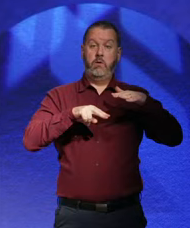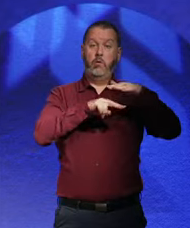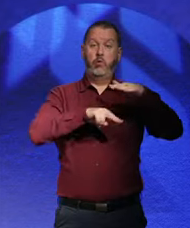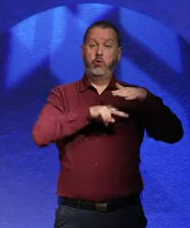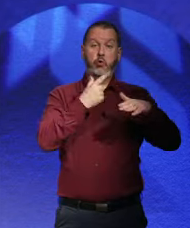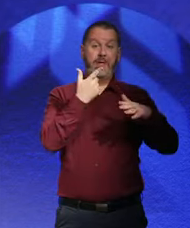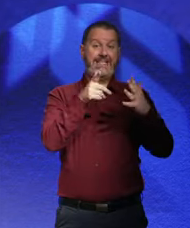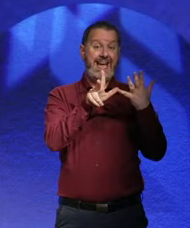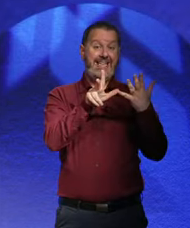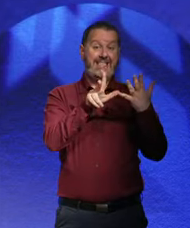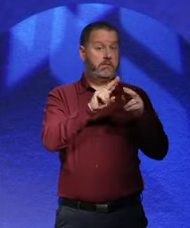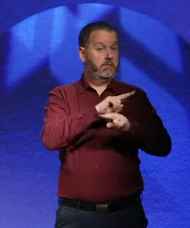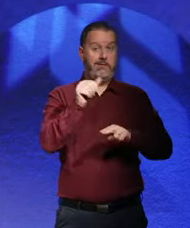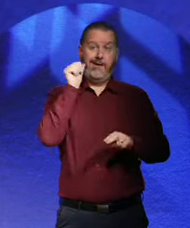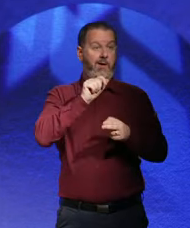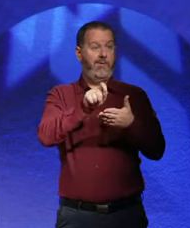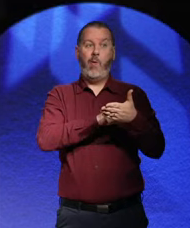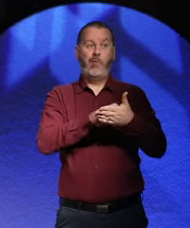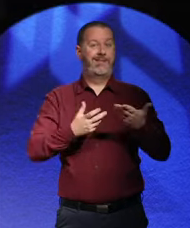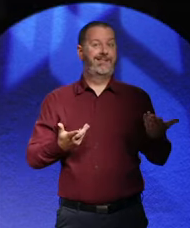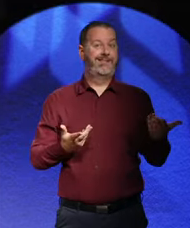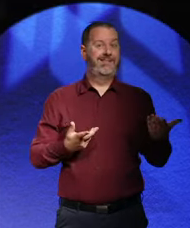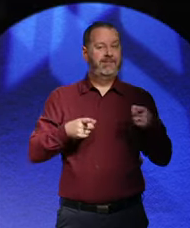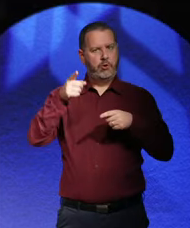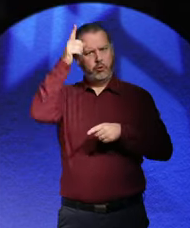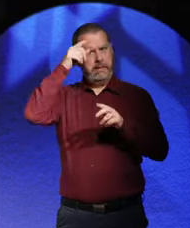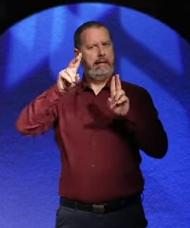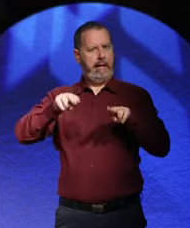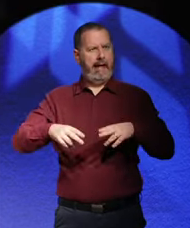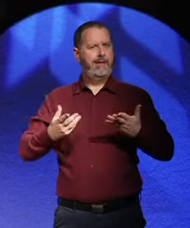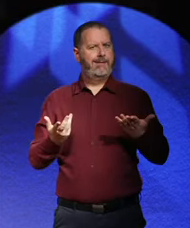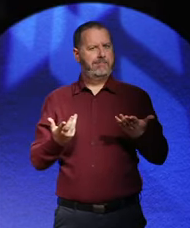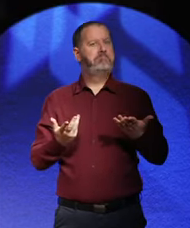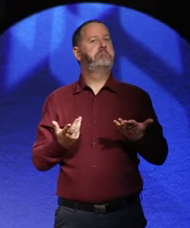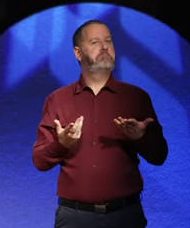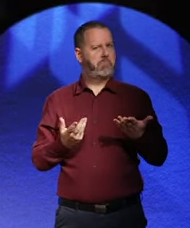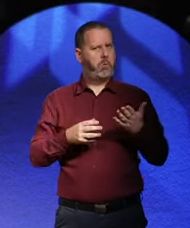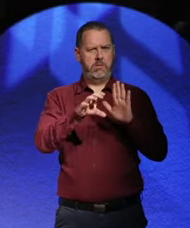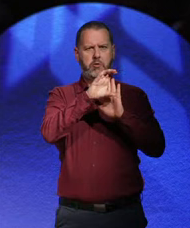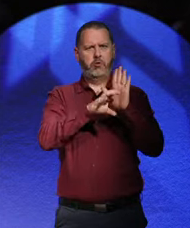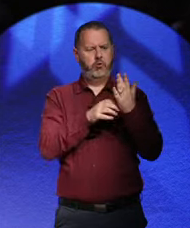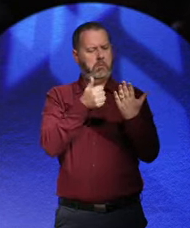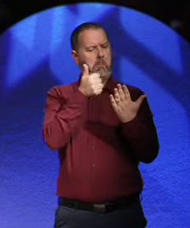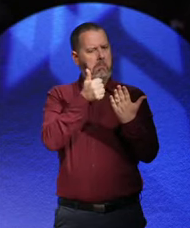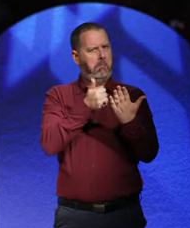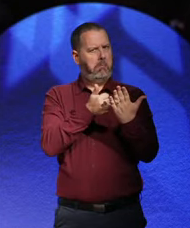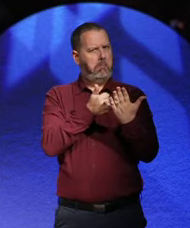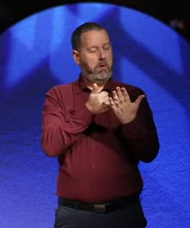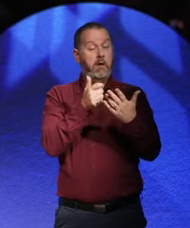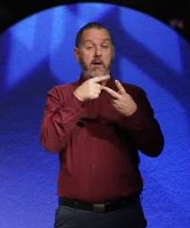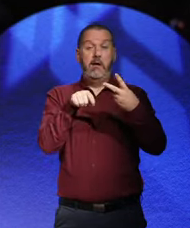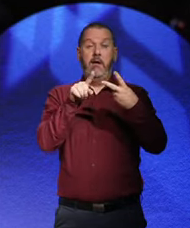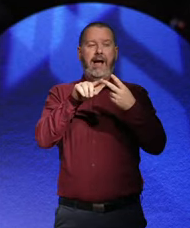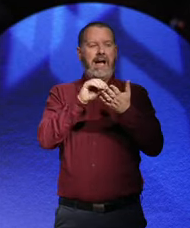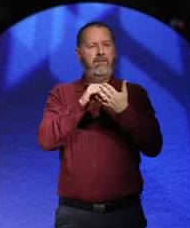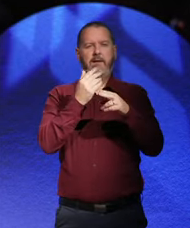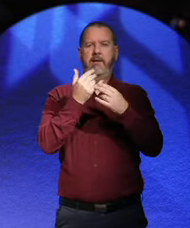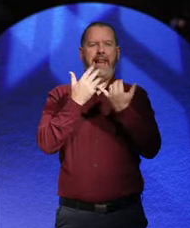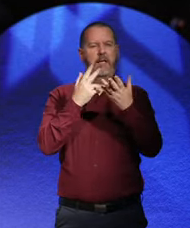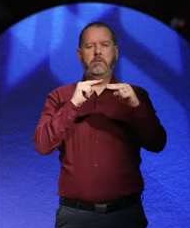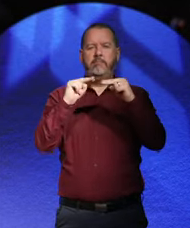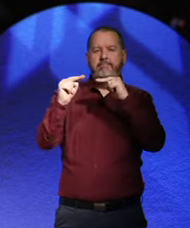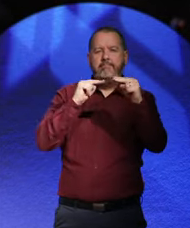28 didn't have the votes at that time. So that was... And they also brought in a kind of arbitration system.